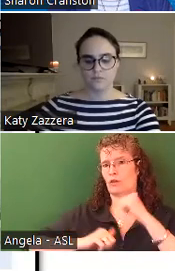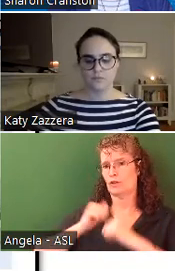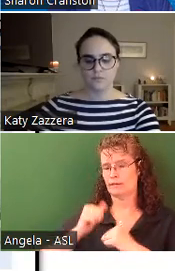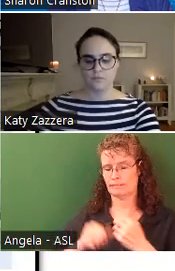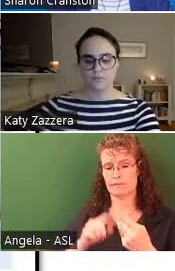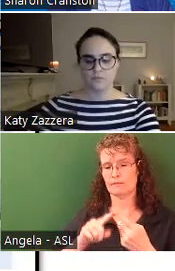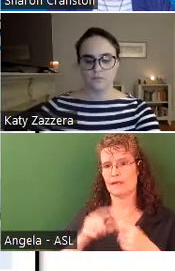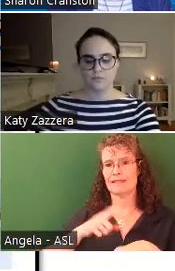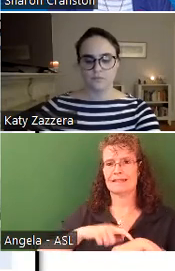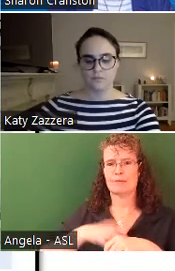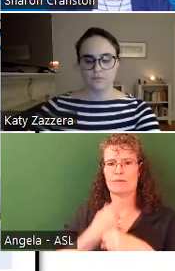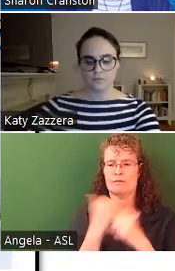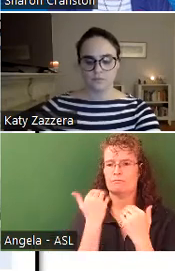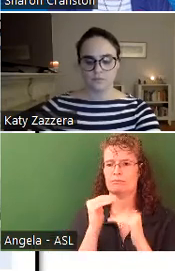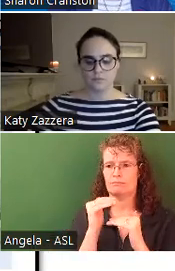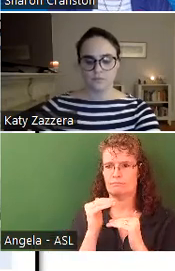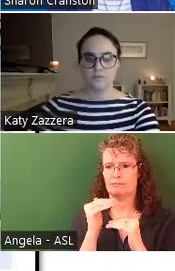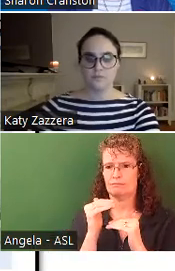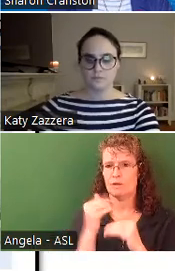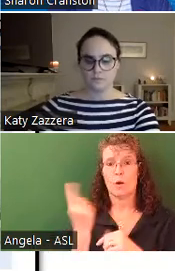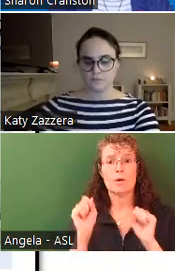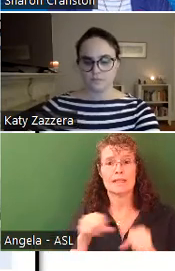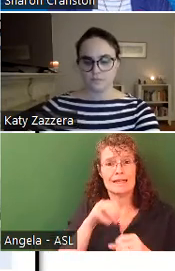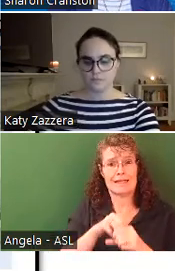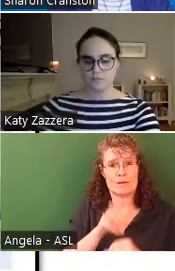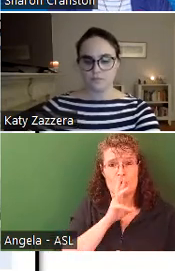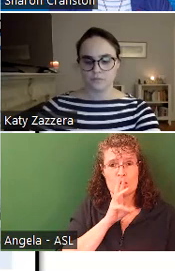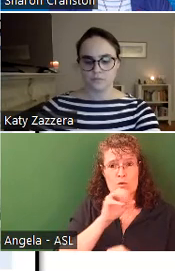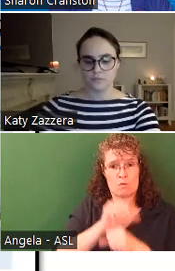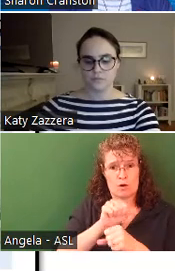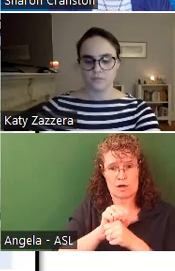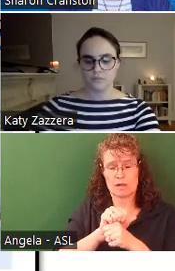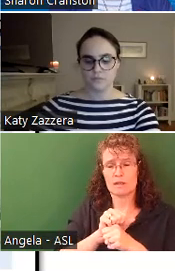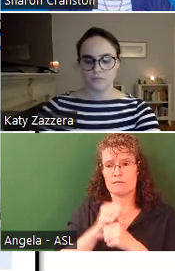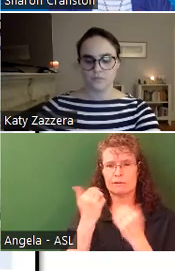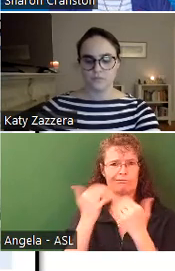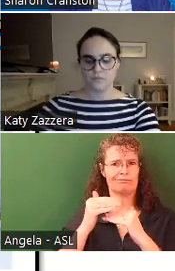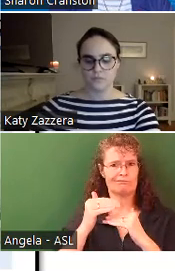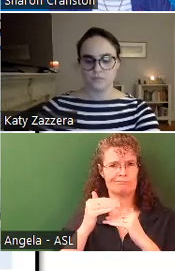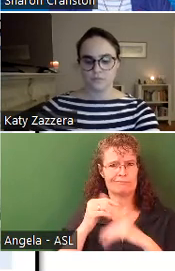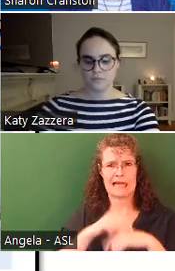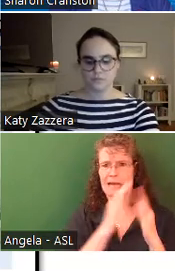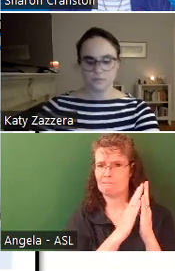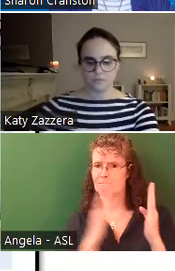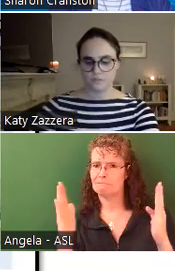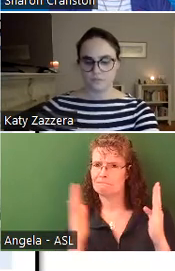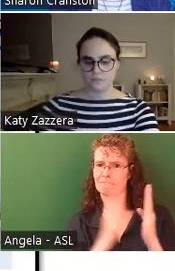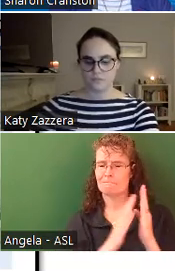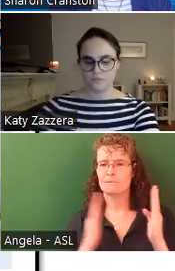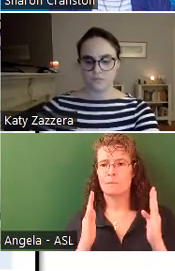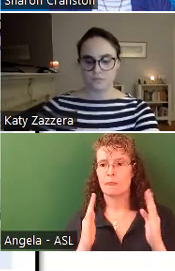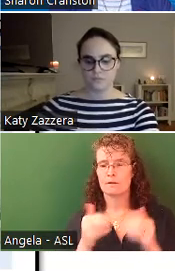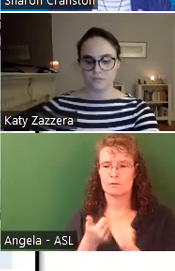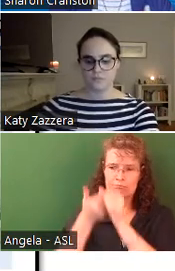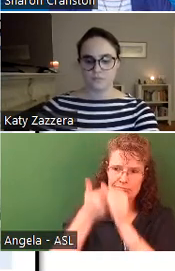time of year restrictions. We can only do in-water work for a very limited period of time in order to comply